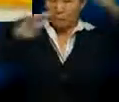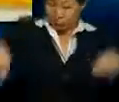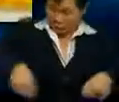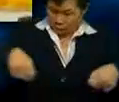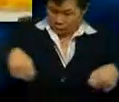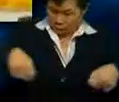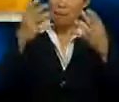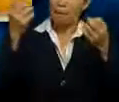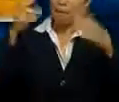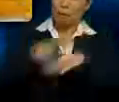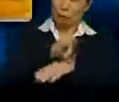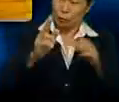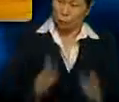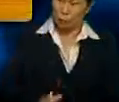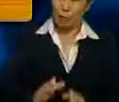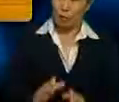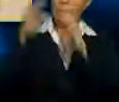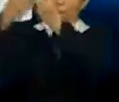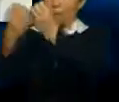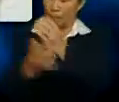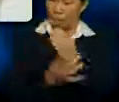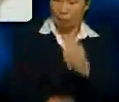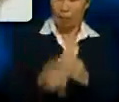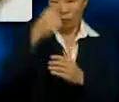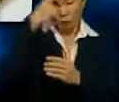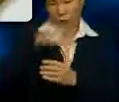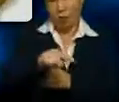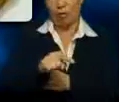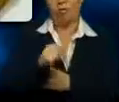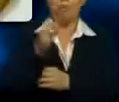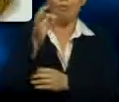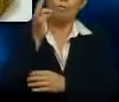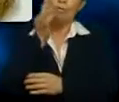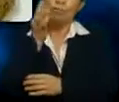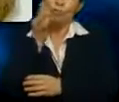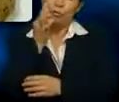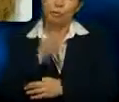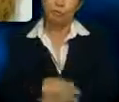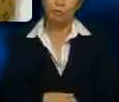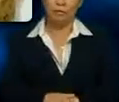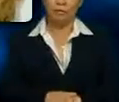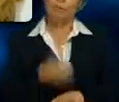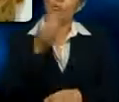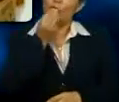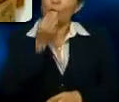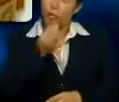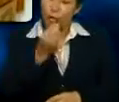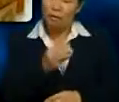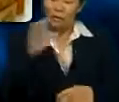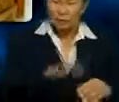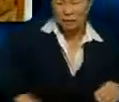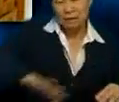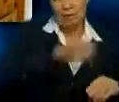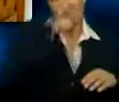Majority of the uses of palm oil are for the production of foodstuffs. It is fair to say that approximately 80